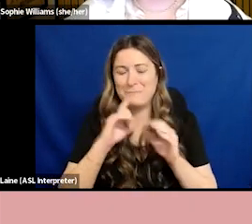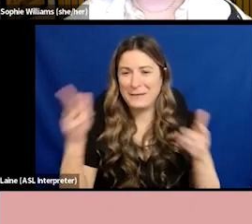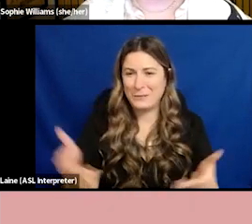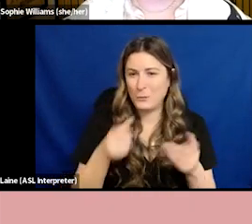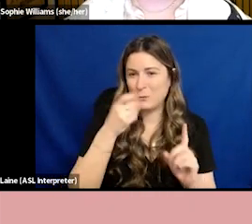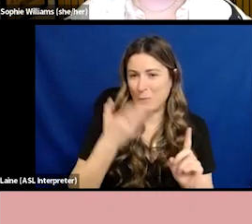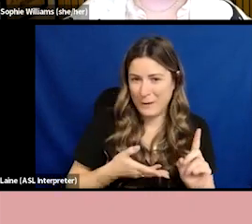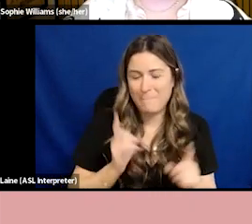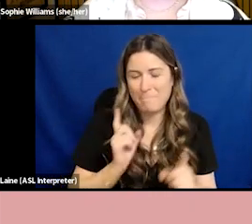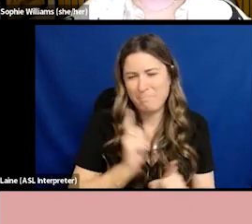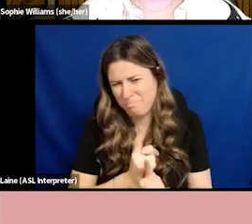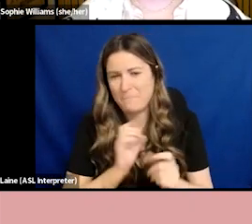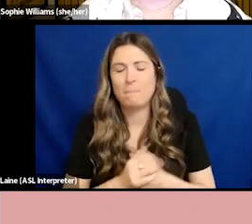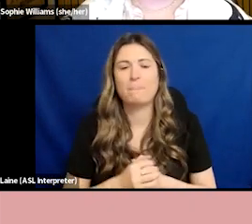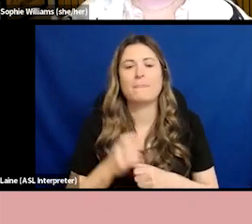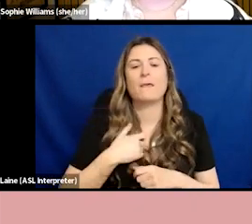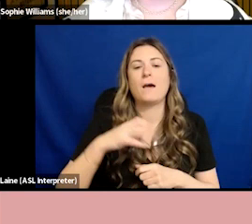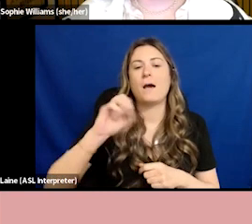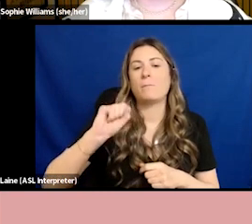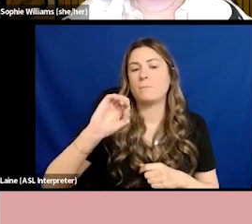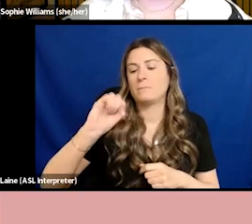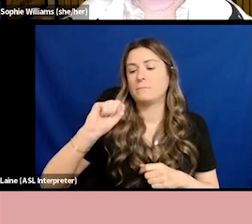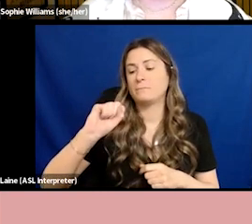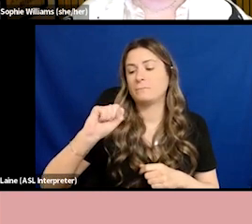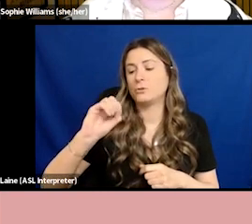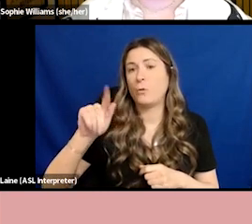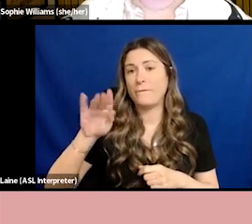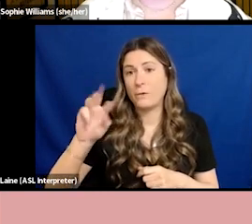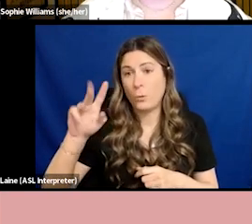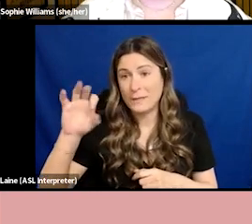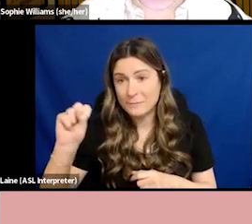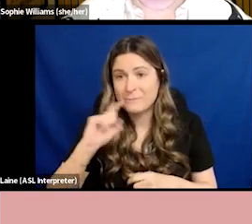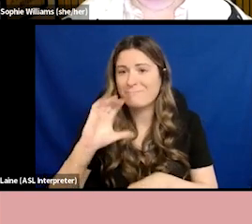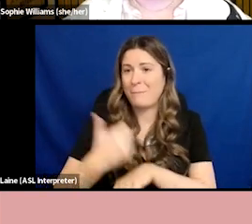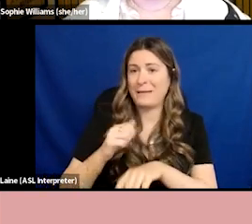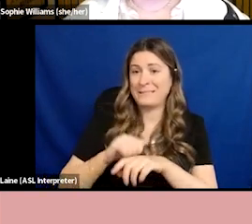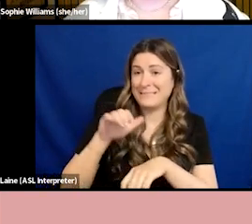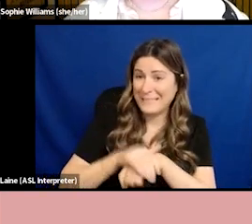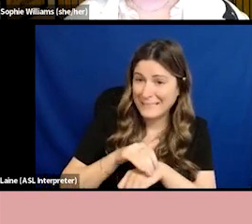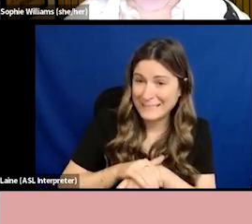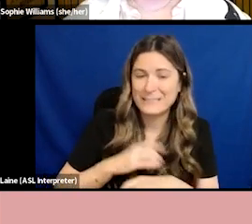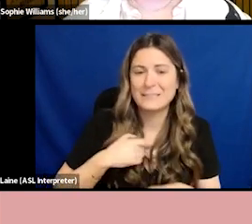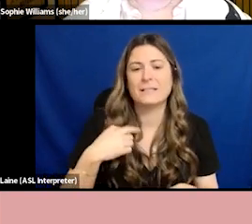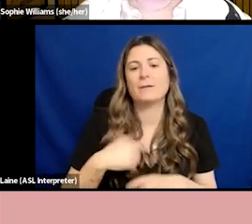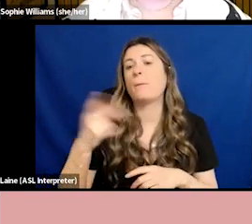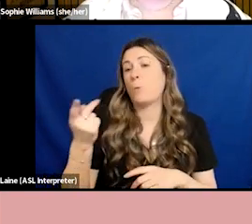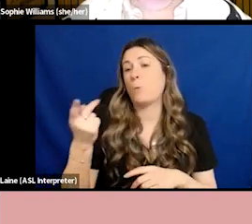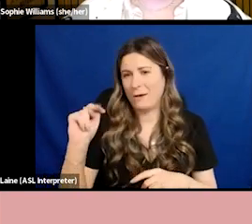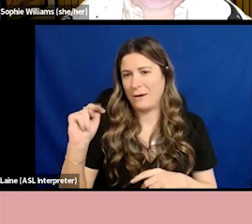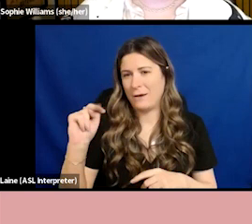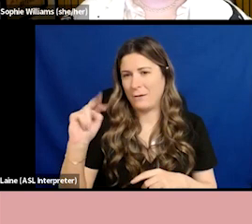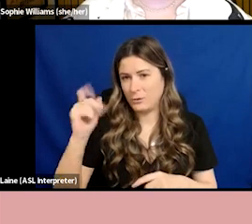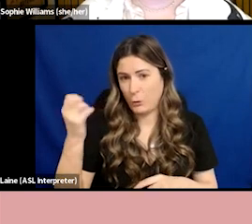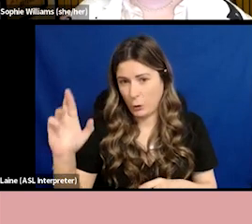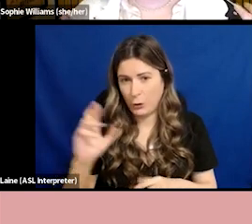pronouns. I'm based in London, England. I'm the author of two books, Anti-Racist Ally and Millennial Black. I'm a TED speaker,